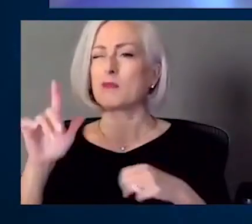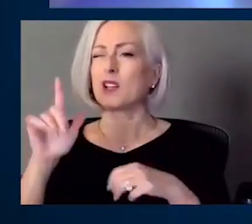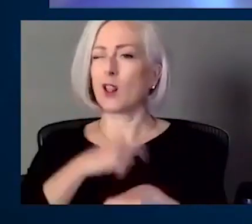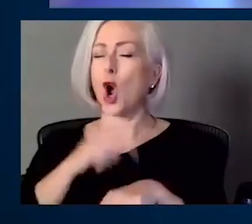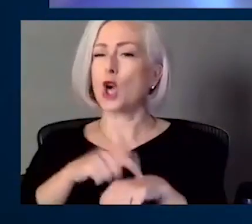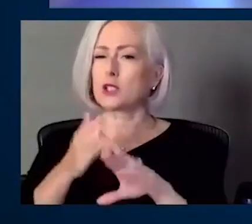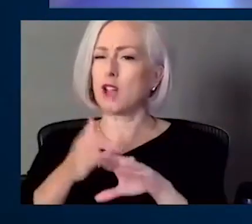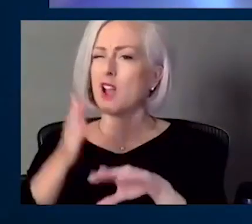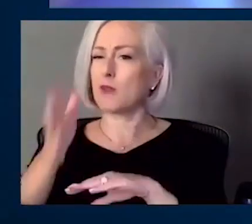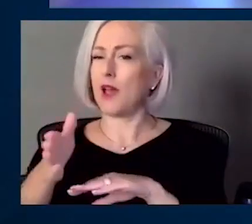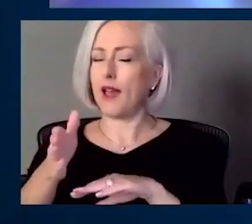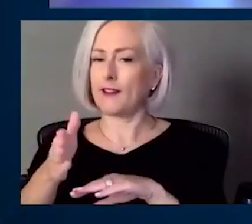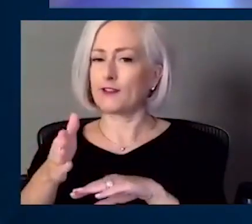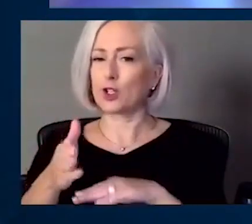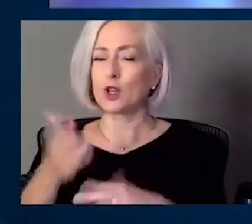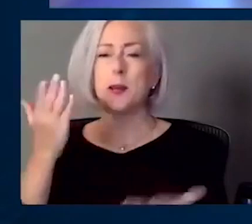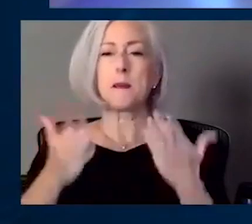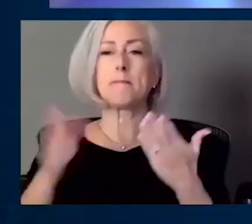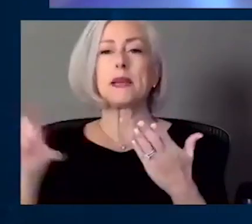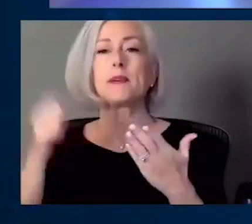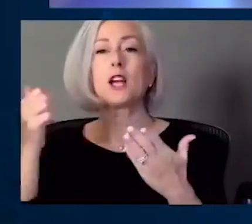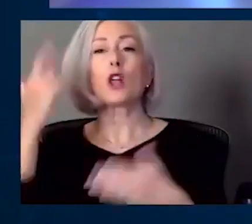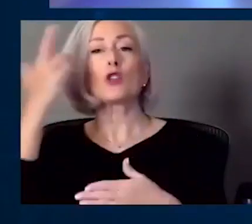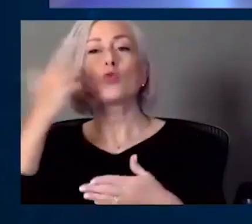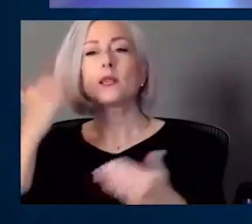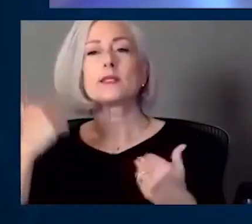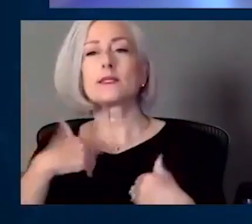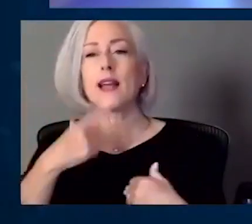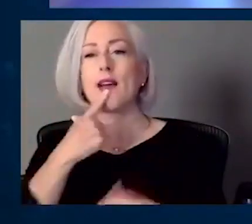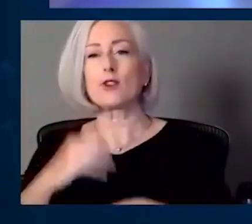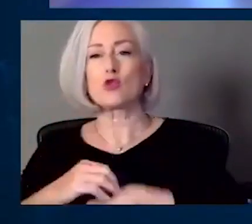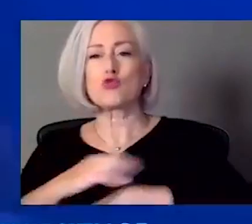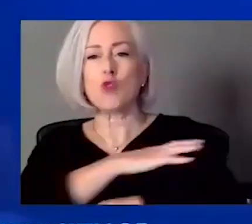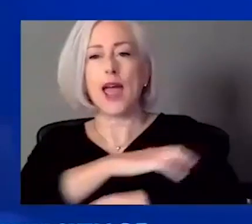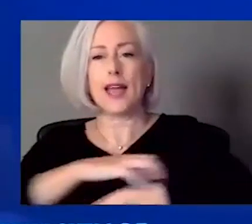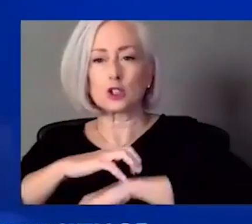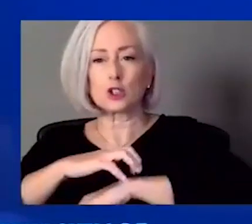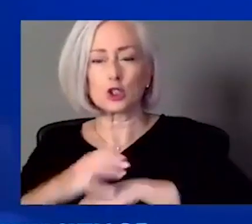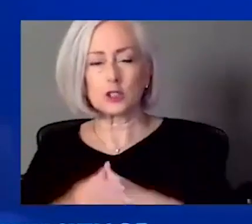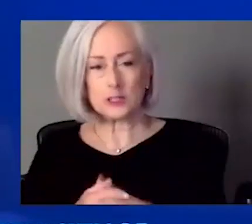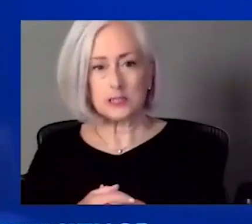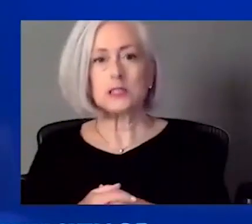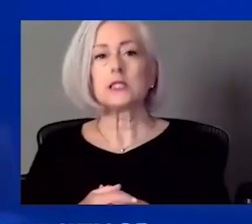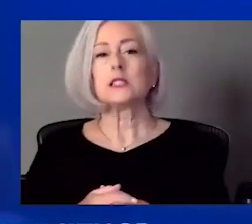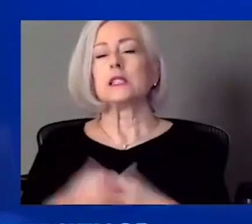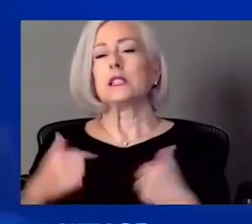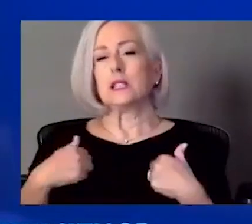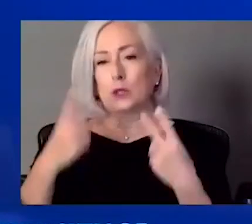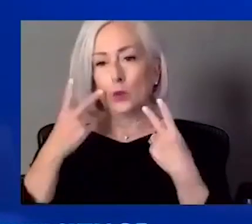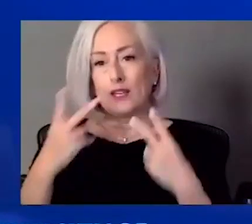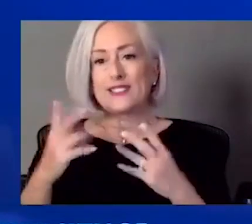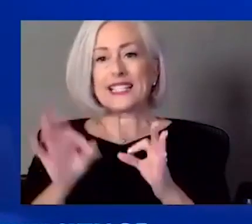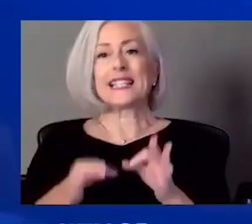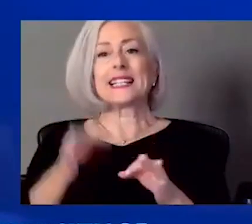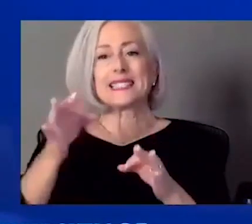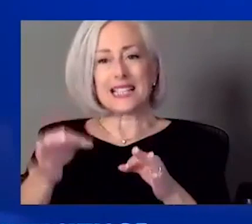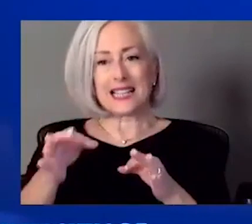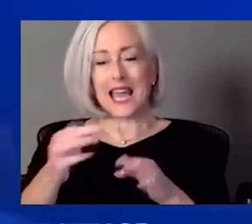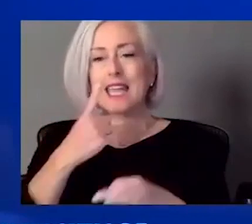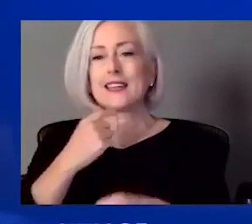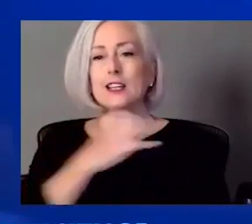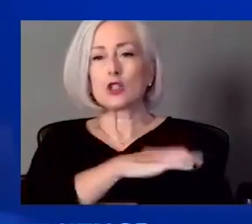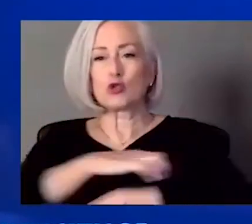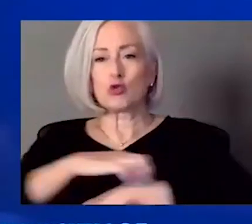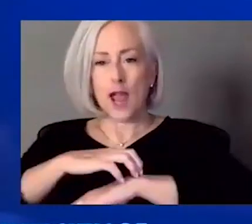there certainly are other causes of rashes, a lot of other causes. Um, we have seen a delay in a rash, uh, type,